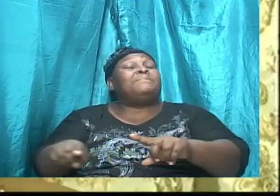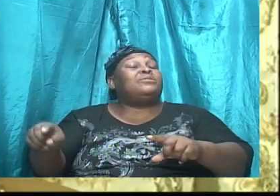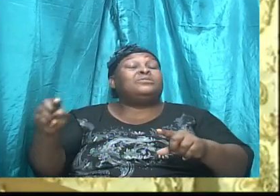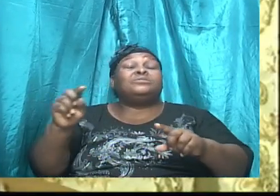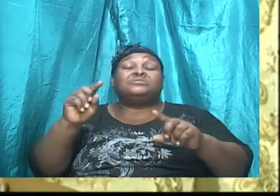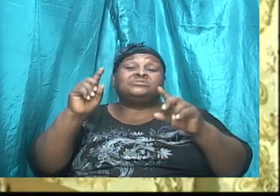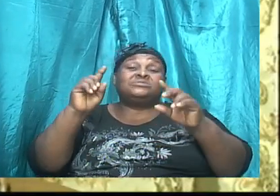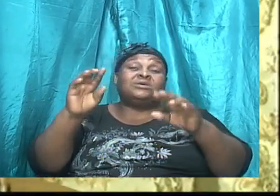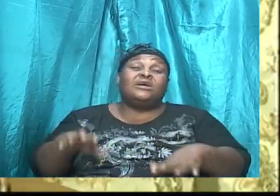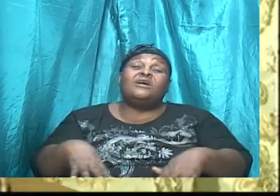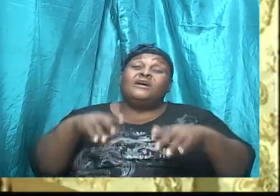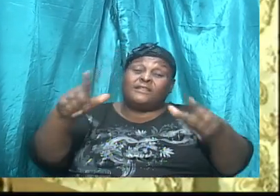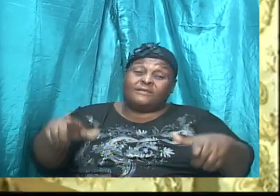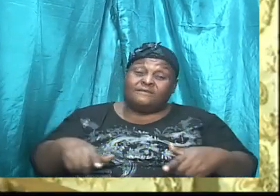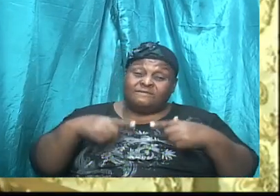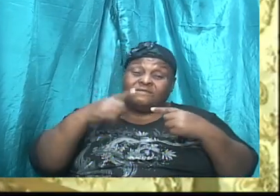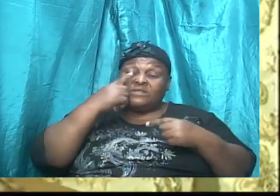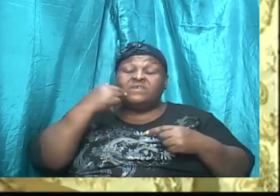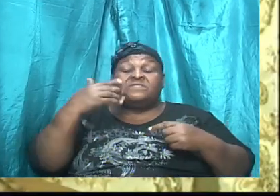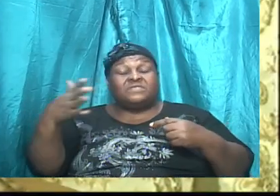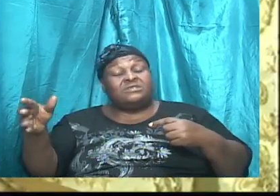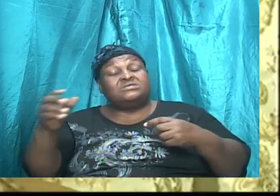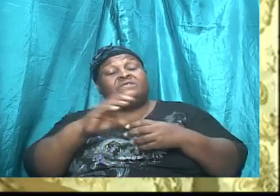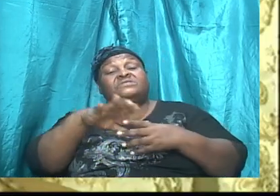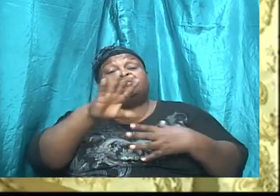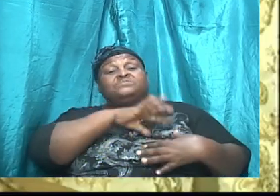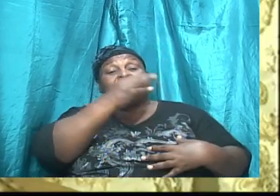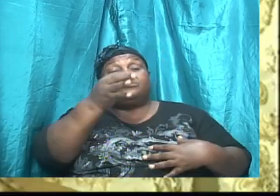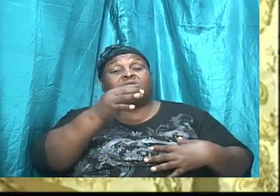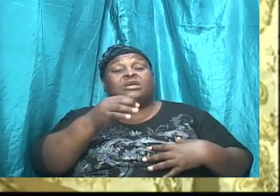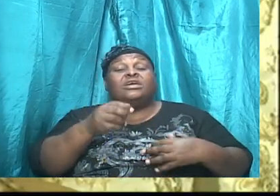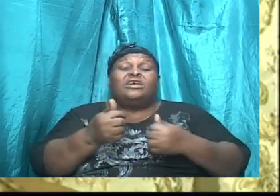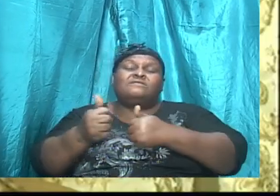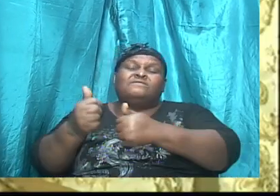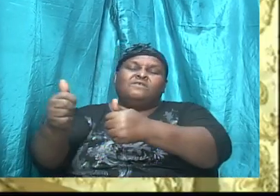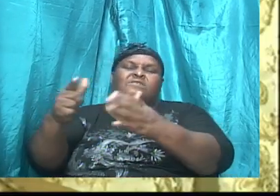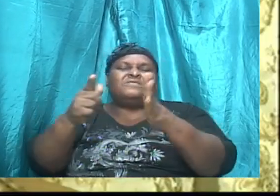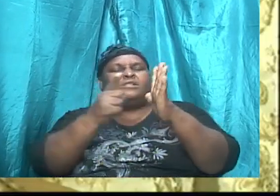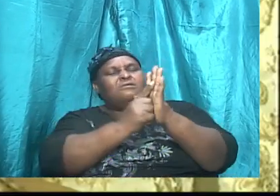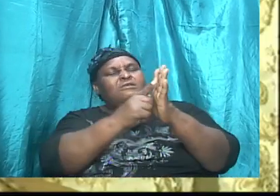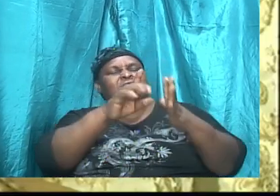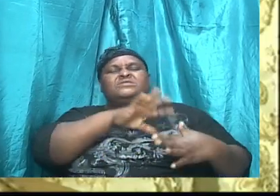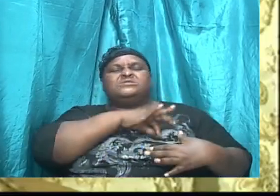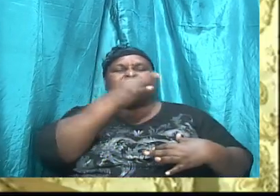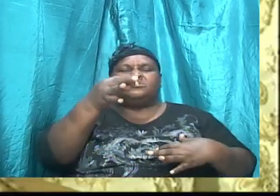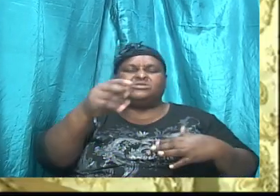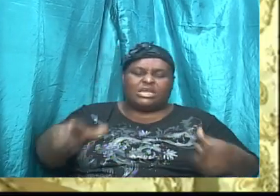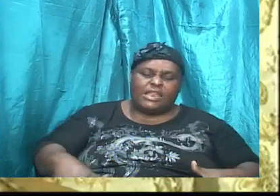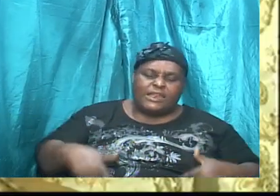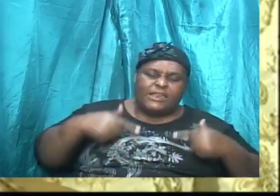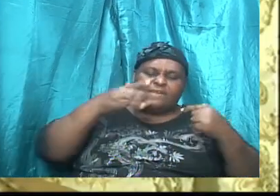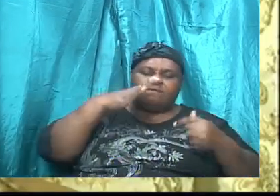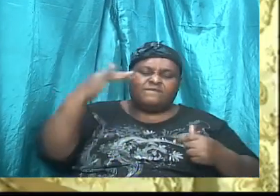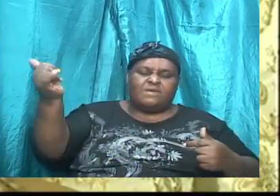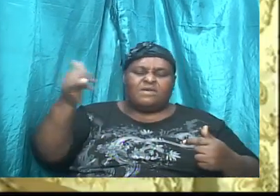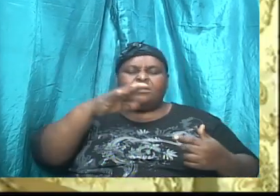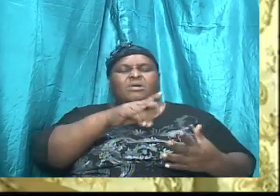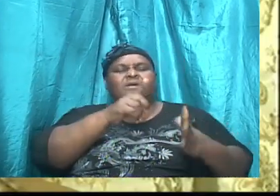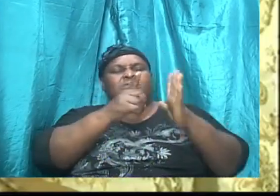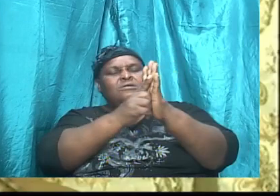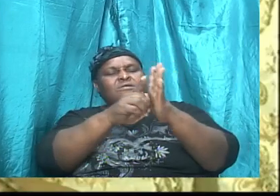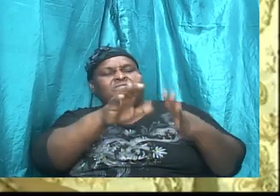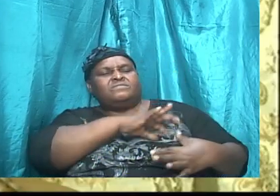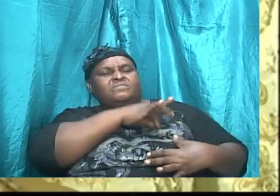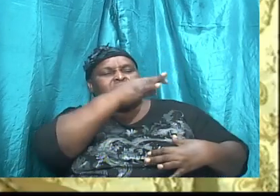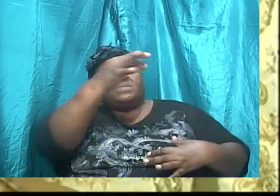and if we should follow this law of the spirit, and if we should abide by it, then this law of the spirit